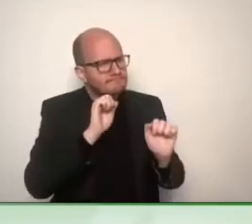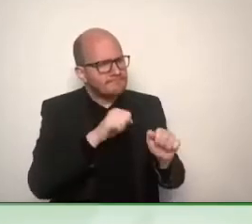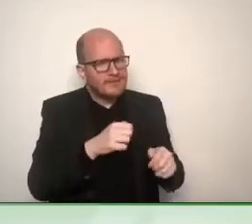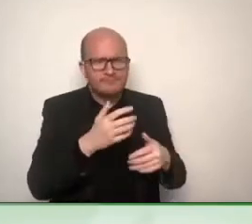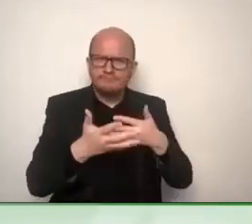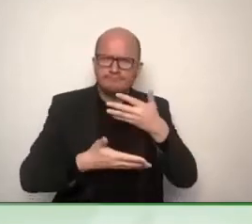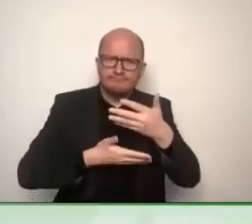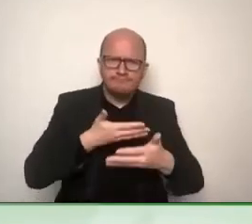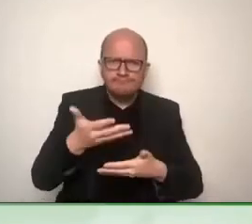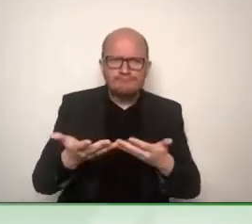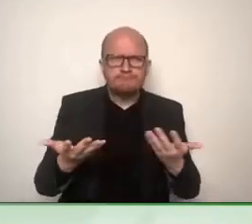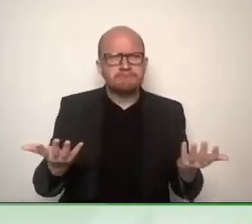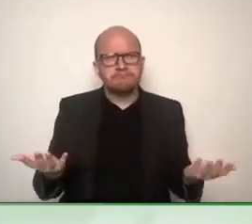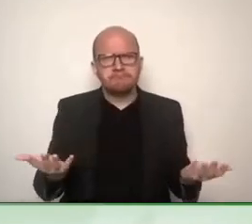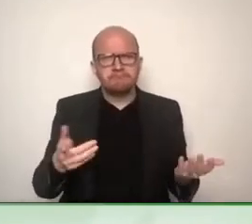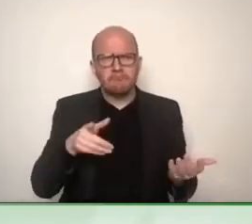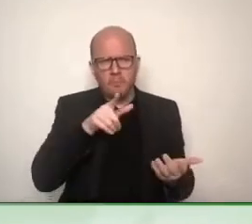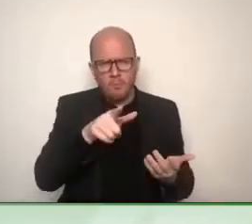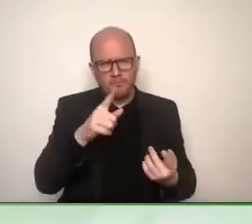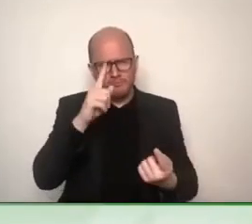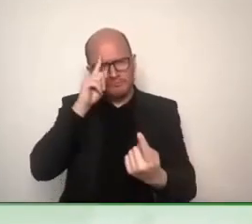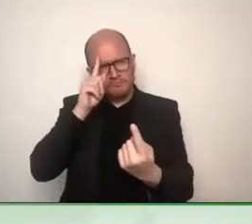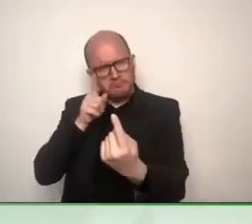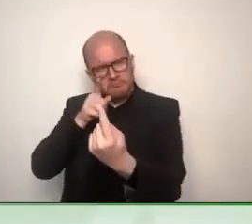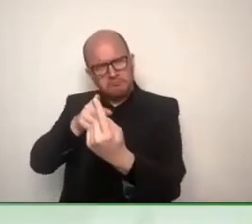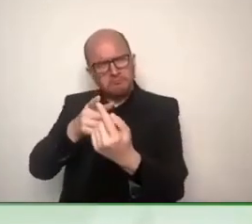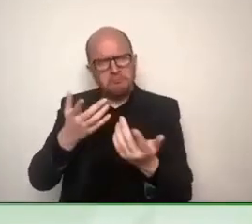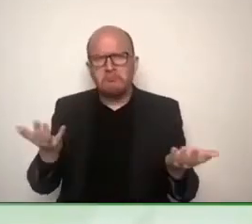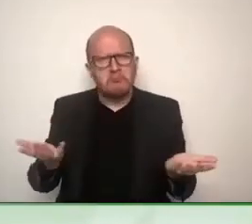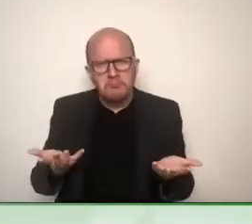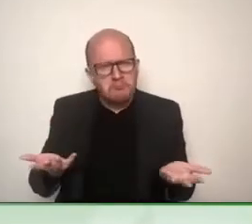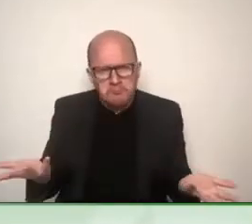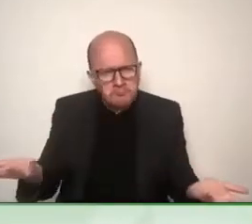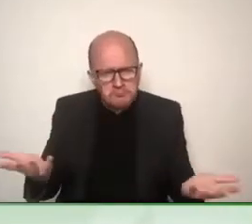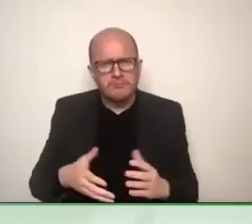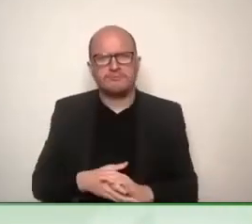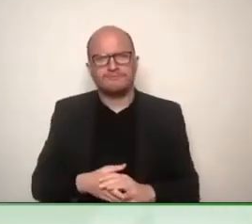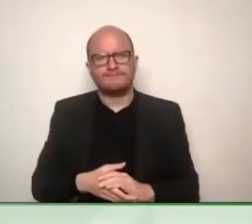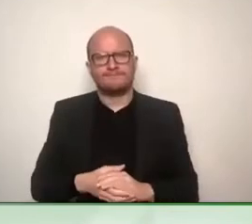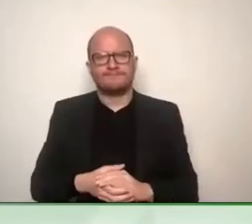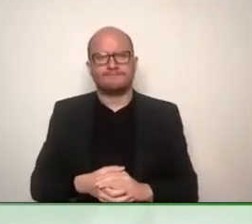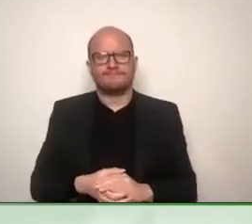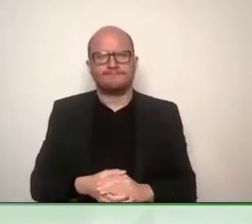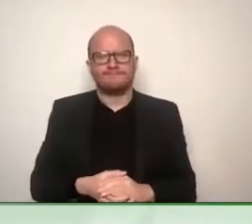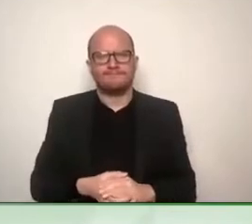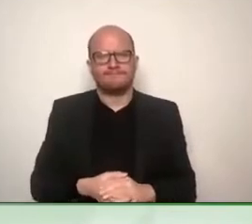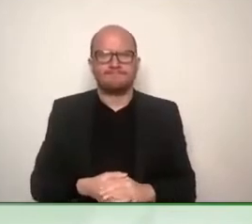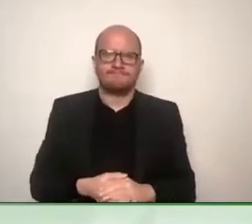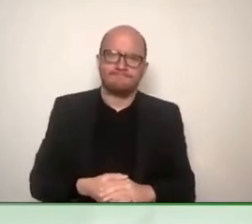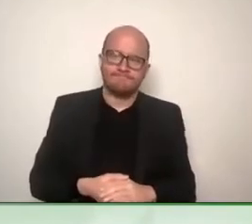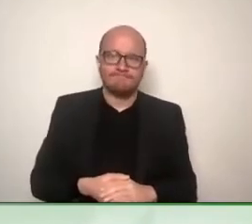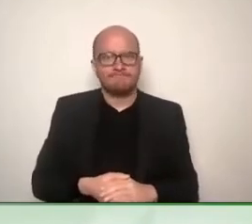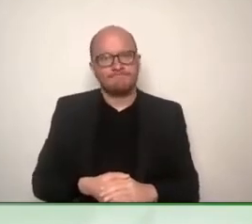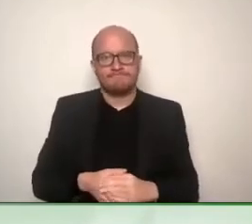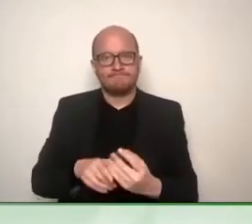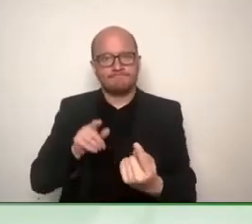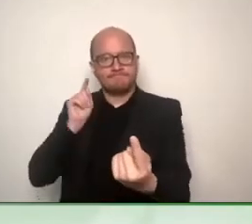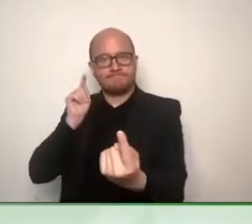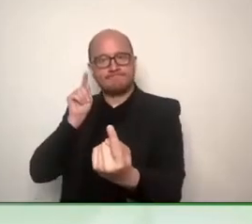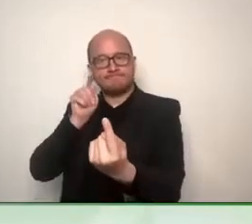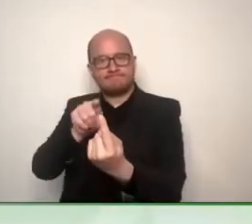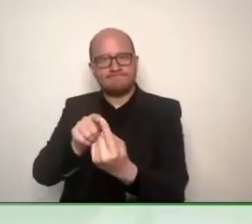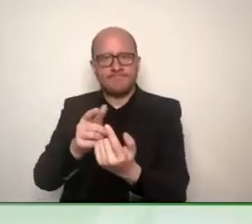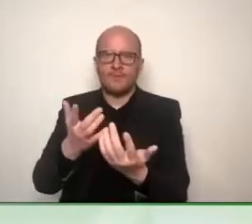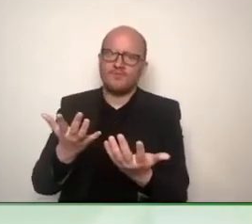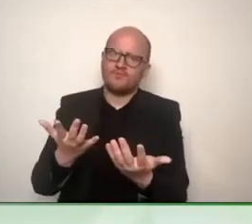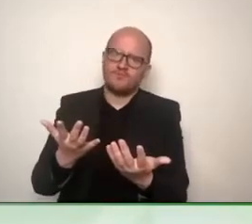goes into? Well the direction is not so easy to talk about because we are trying